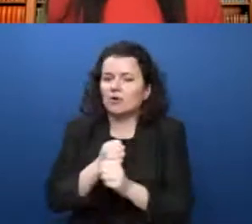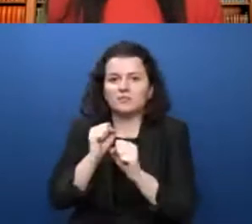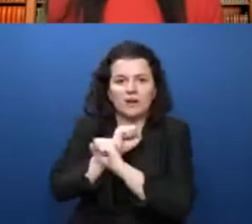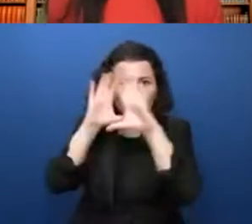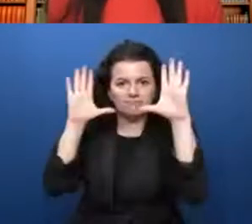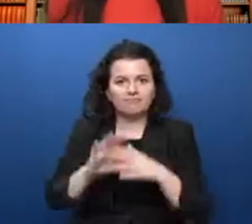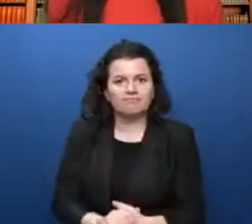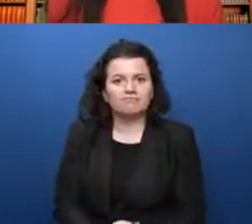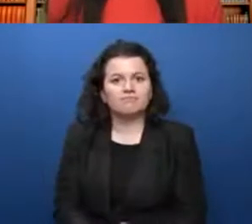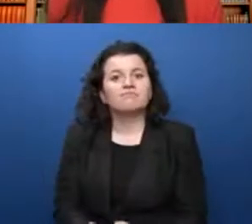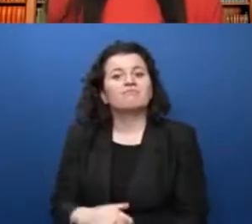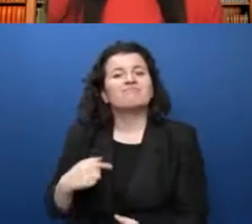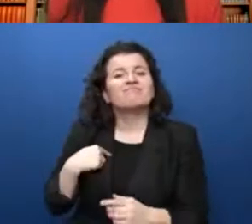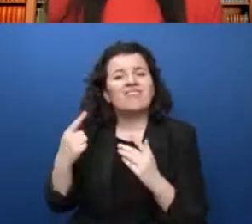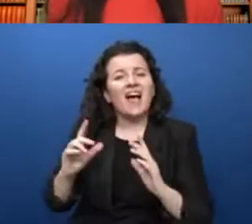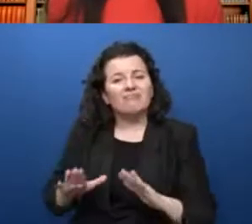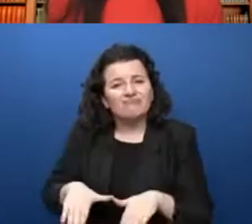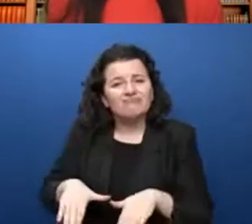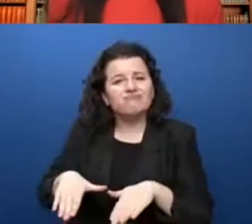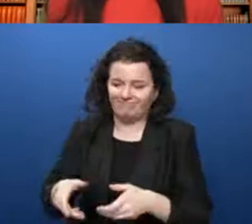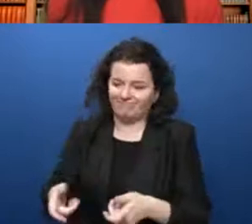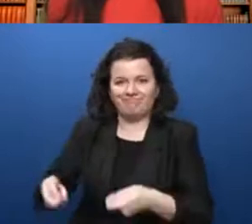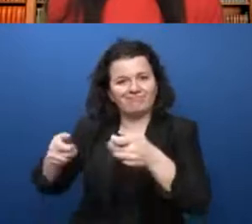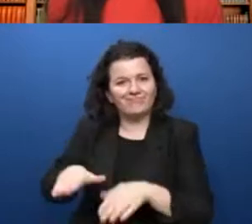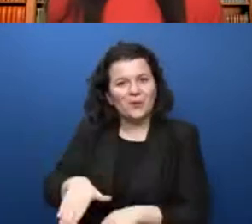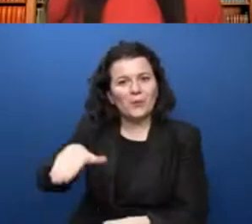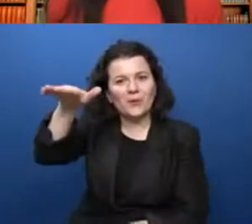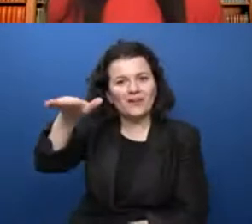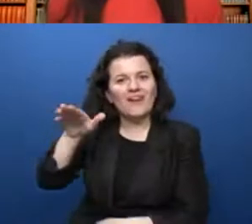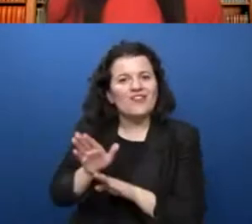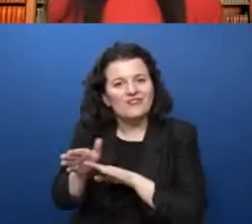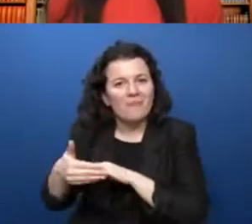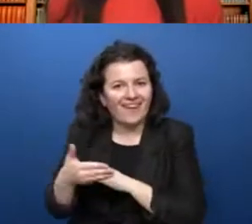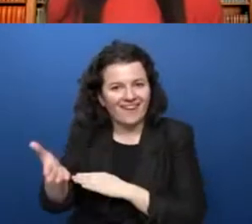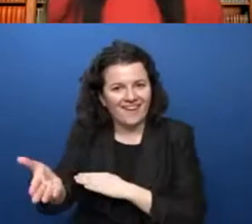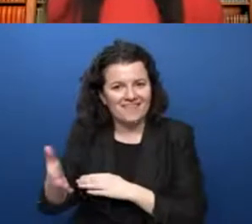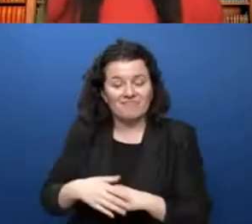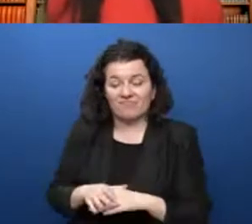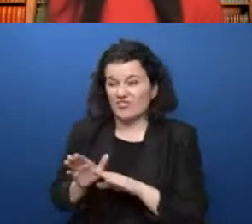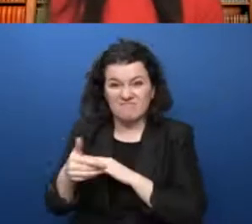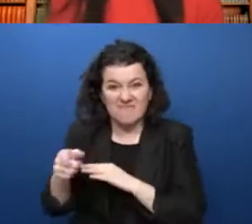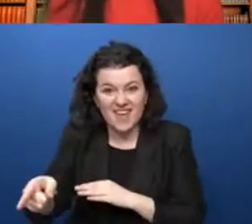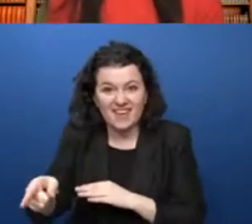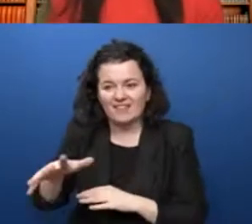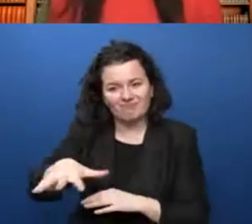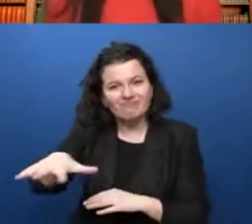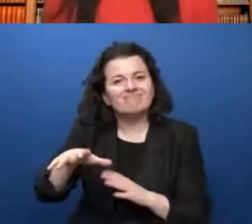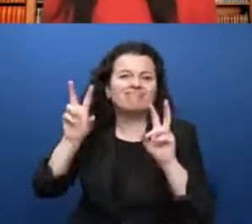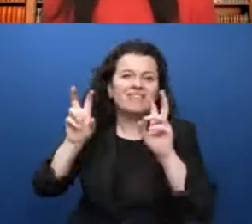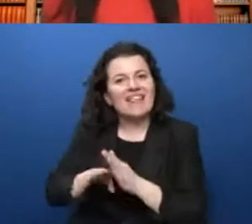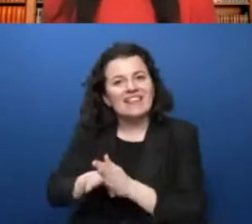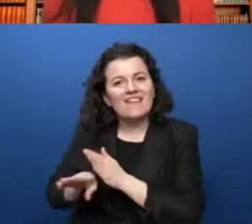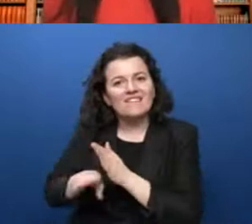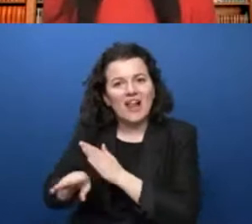on the island of Jamaica. So, thinking about that and my background, Jamaica is still considered a developing country.